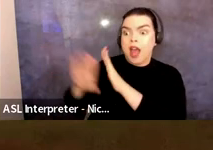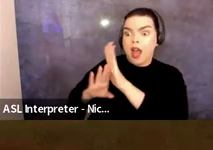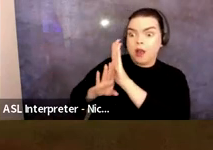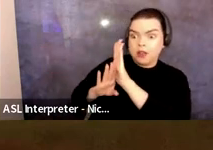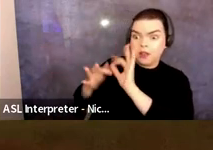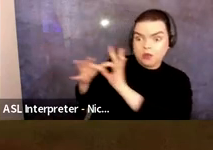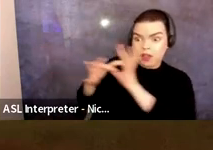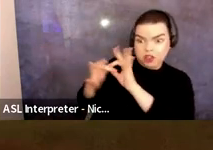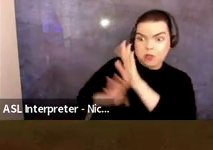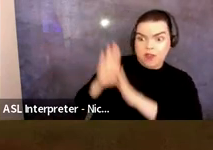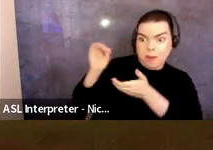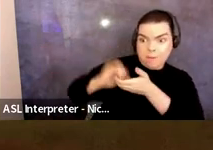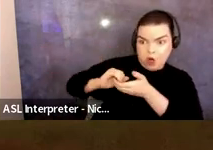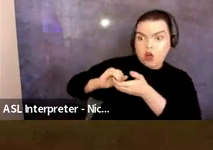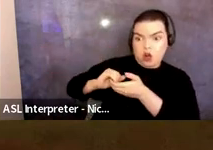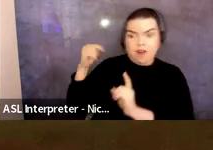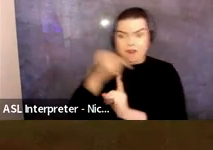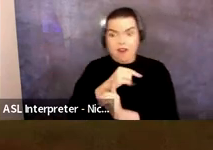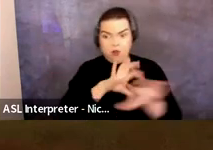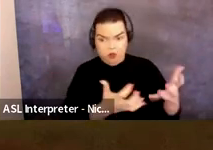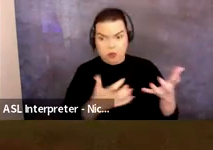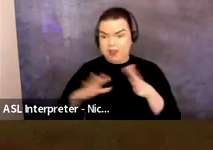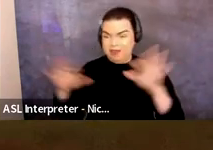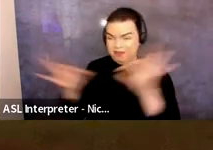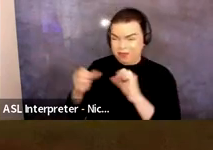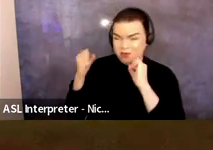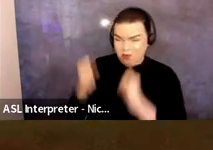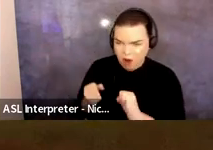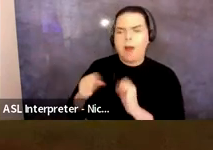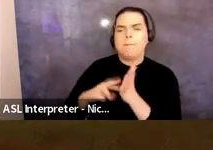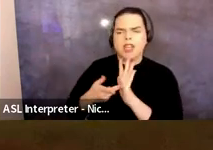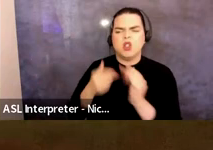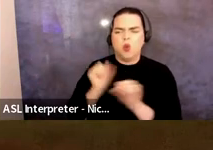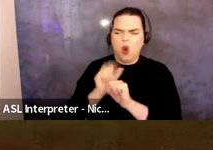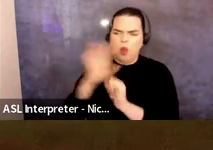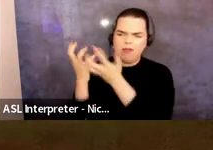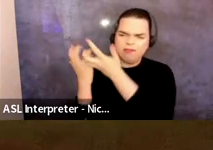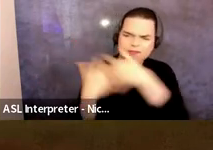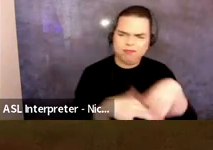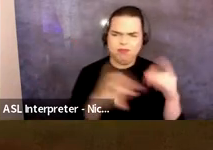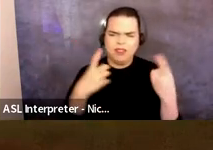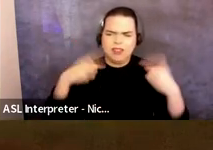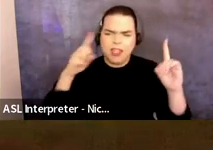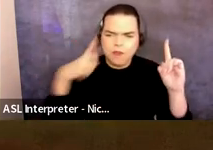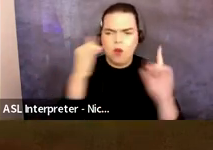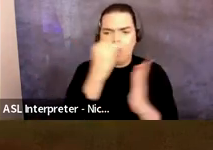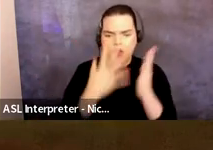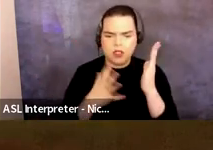with the development partner, the more likely it is that the work is going to come together in a way that feels successful for the artists.